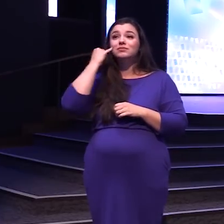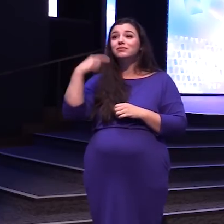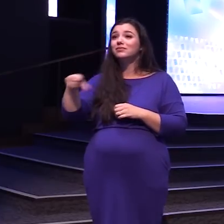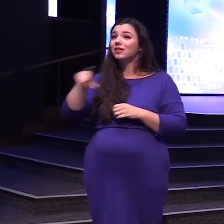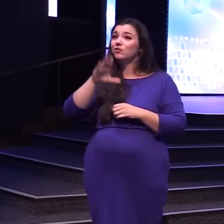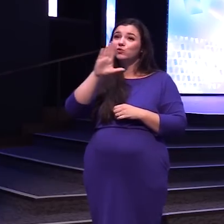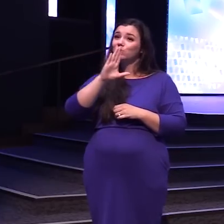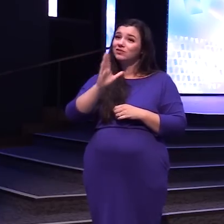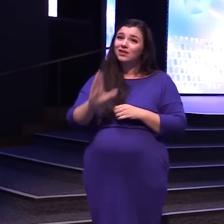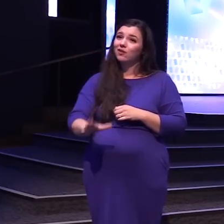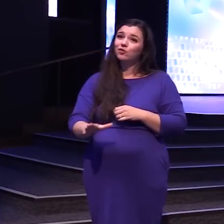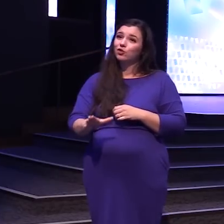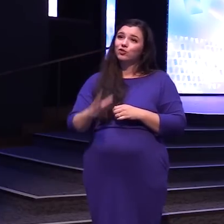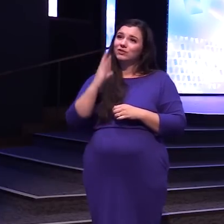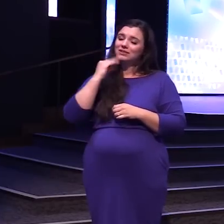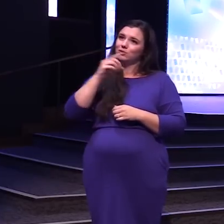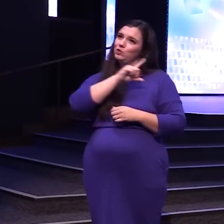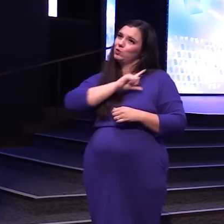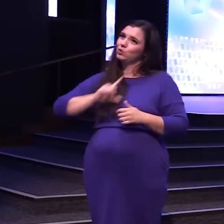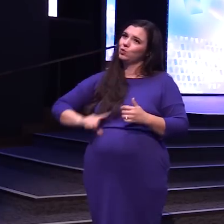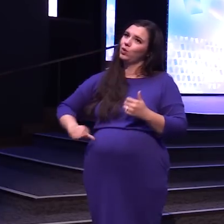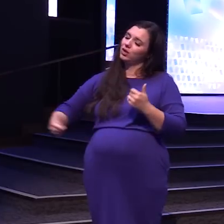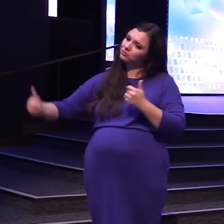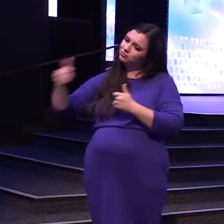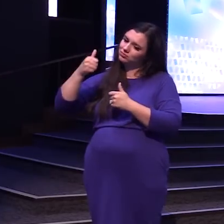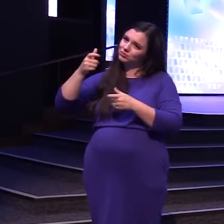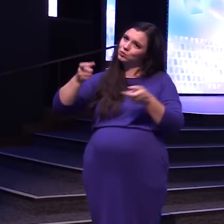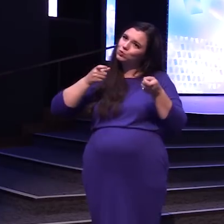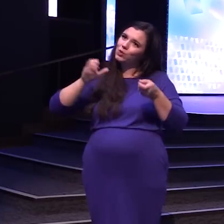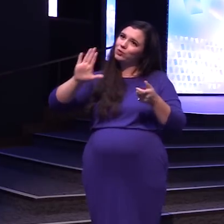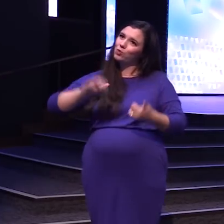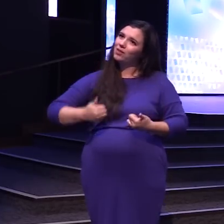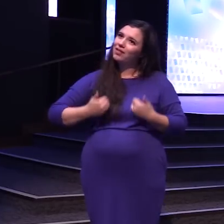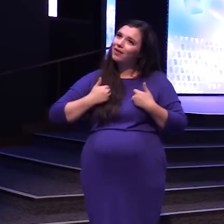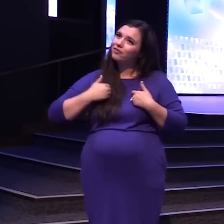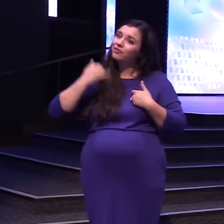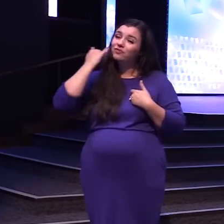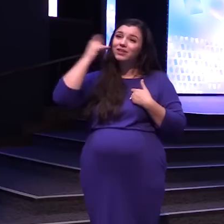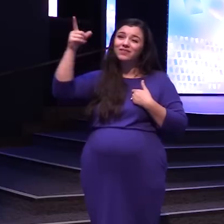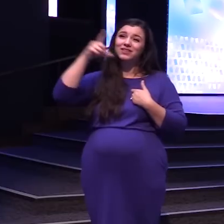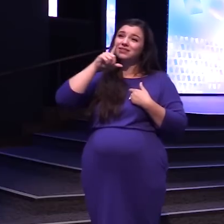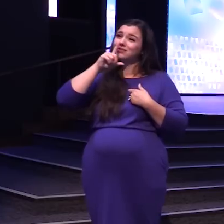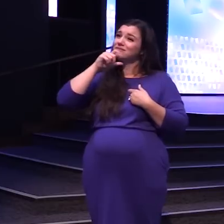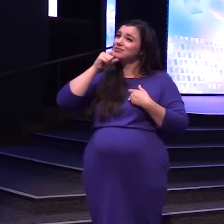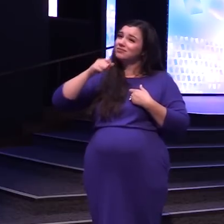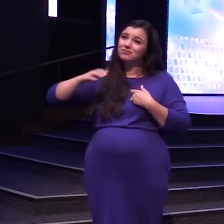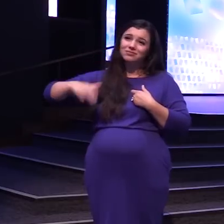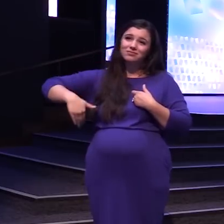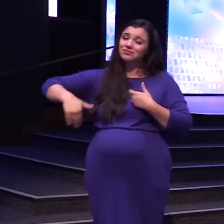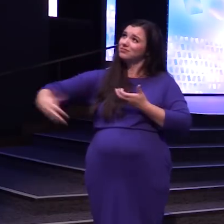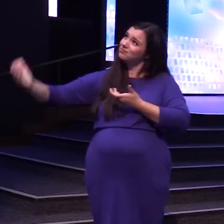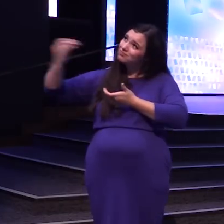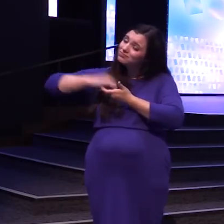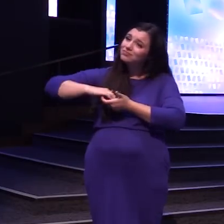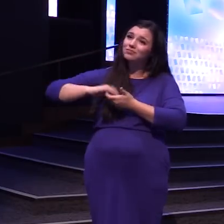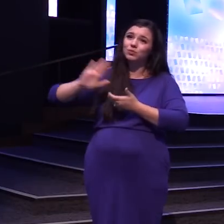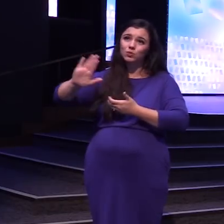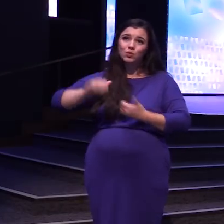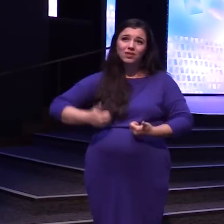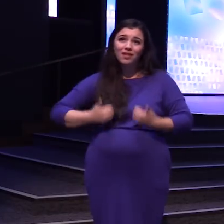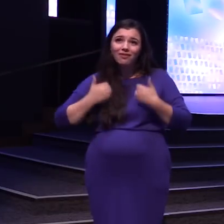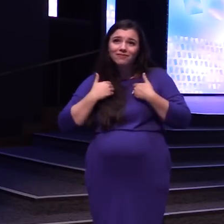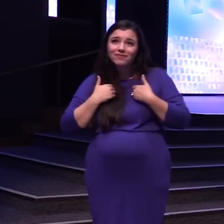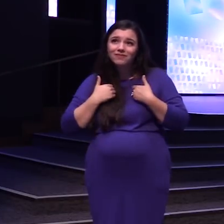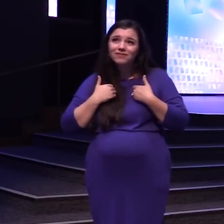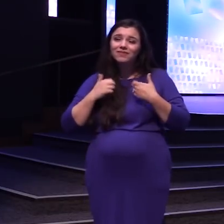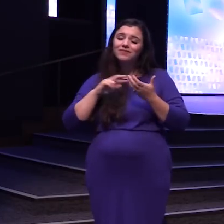Never made Jesus The Lord Of your Life If he's Not truly In partnership With you For your Life Then